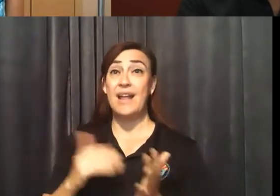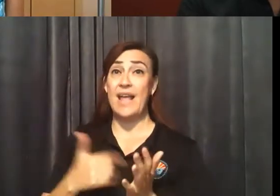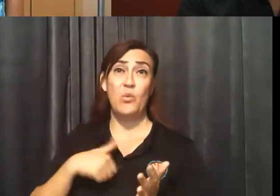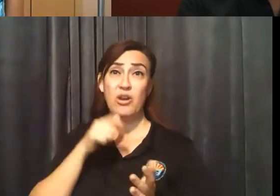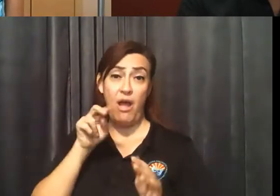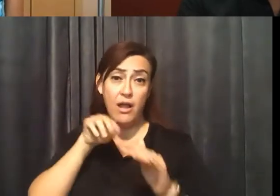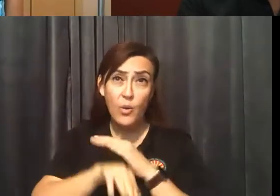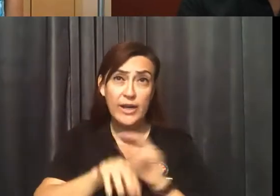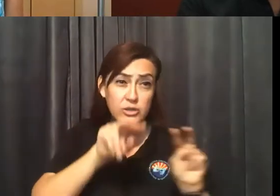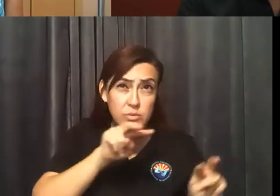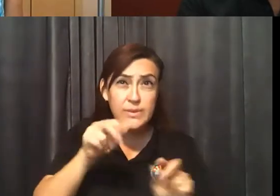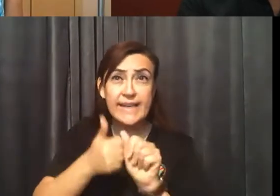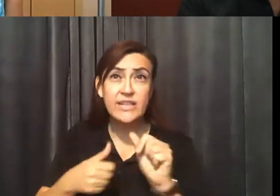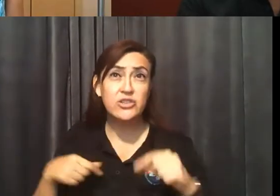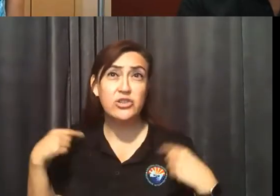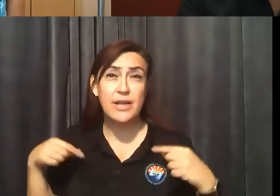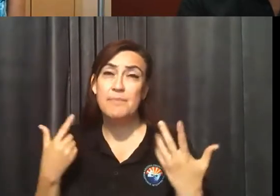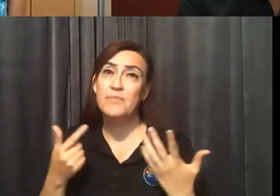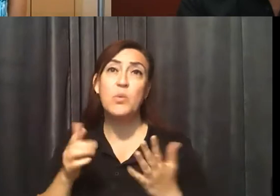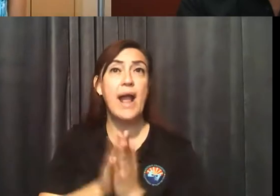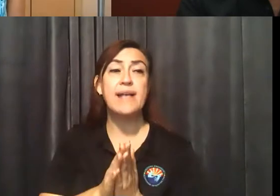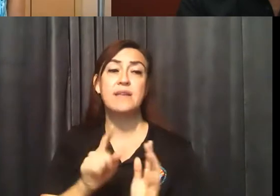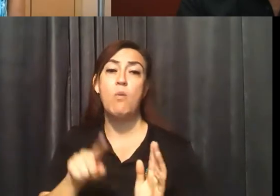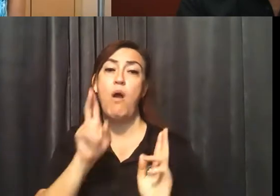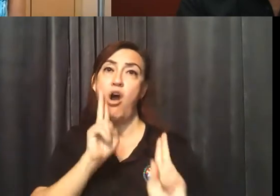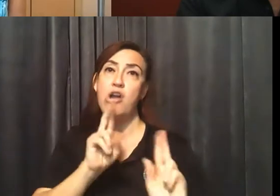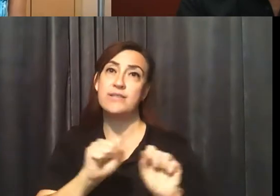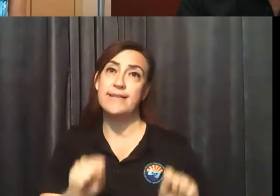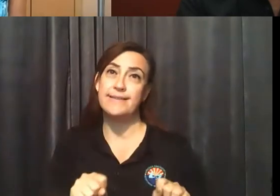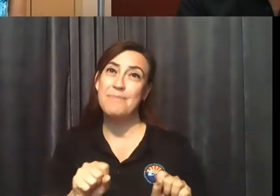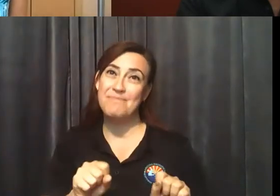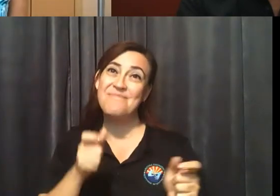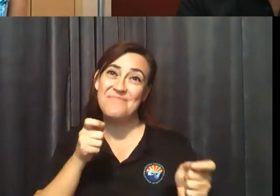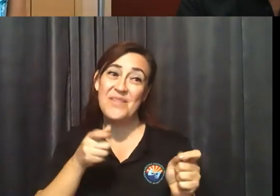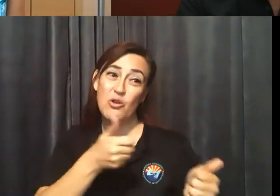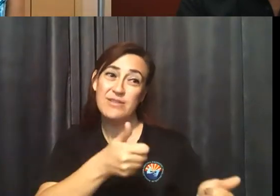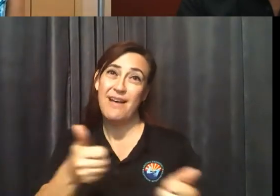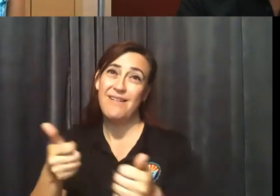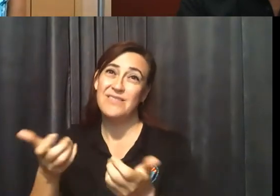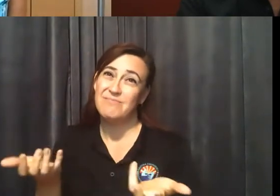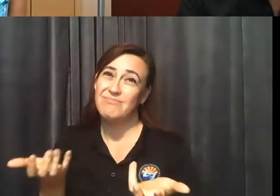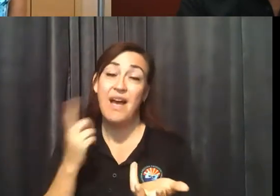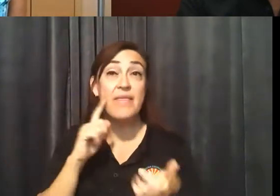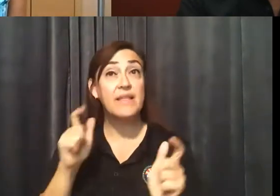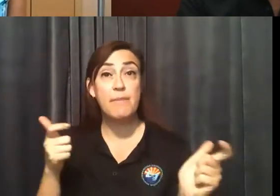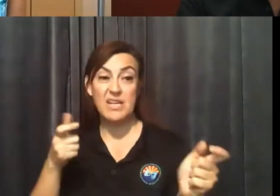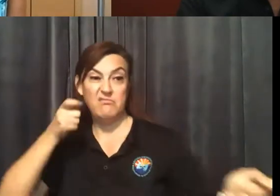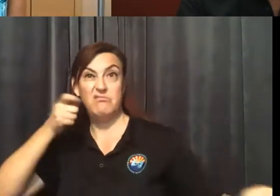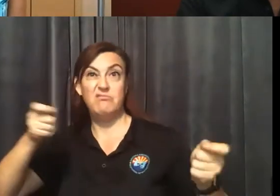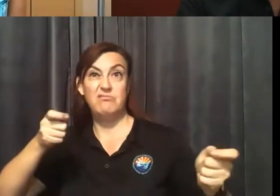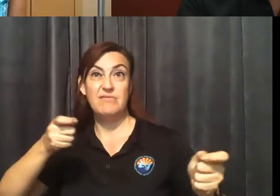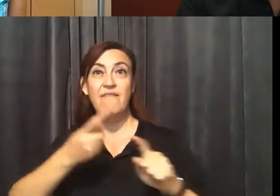We do ask that you go by the honor system. I think that the biggest regulation of this is going to be probably from competition